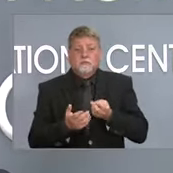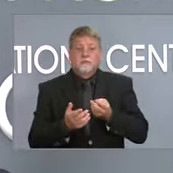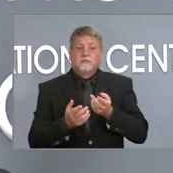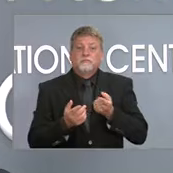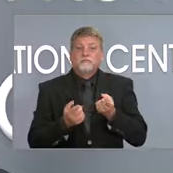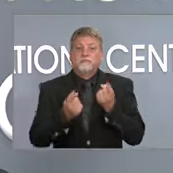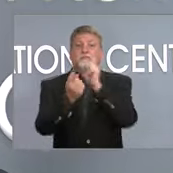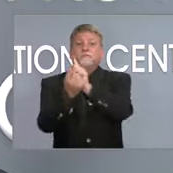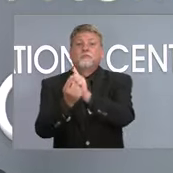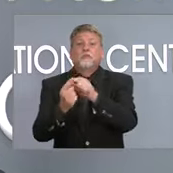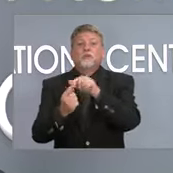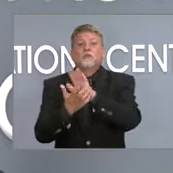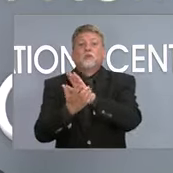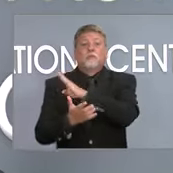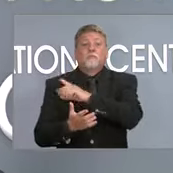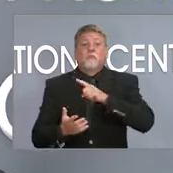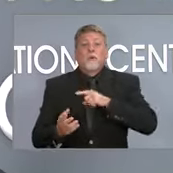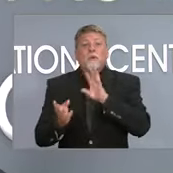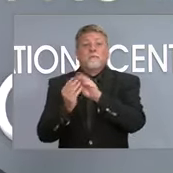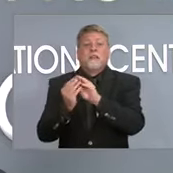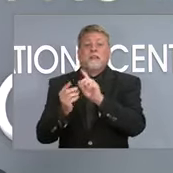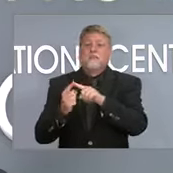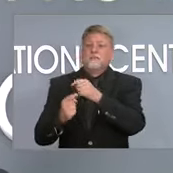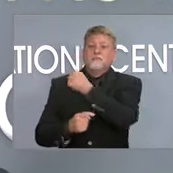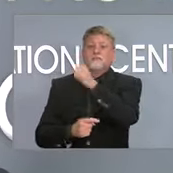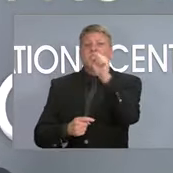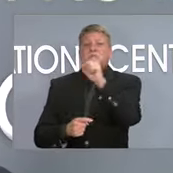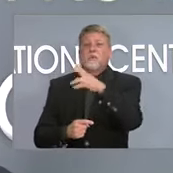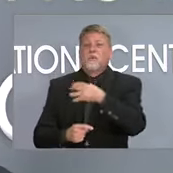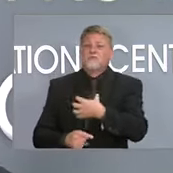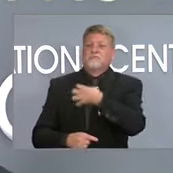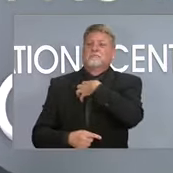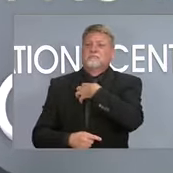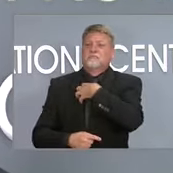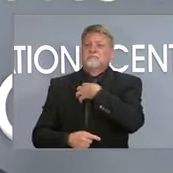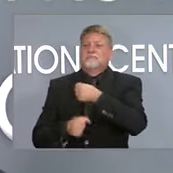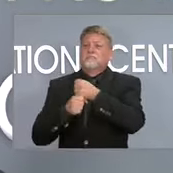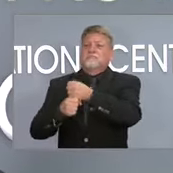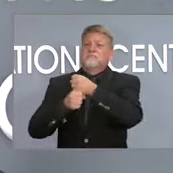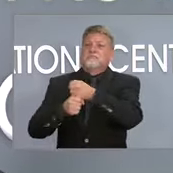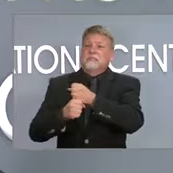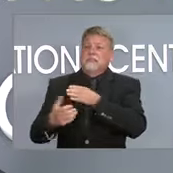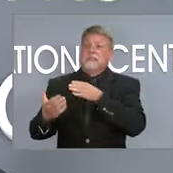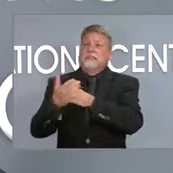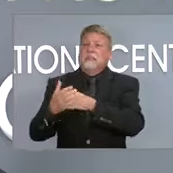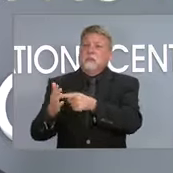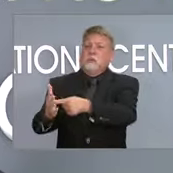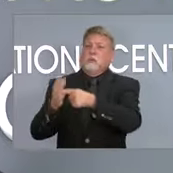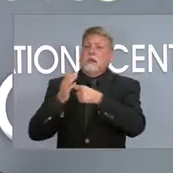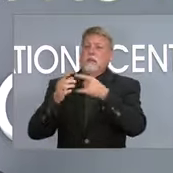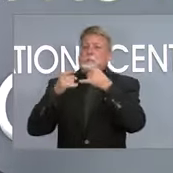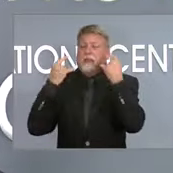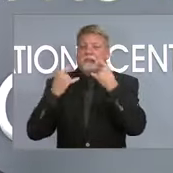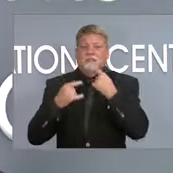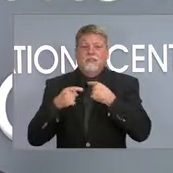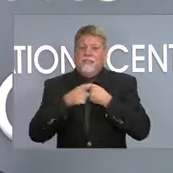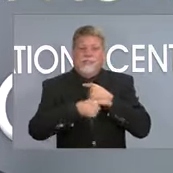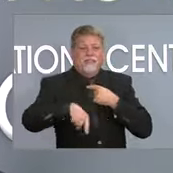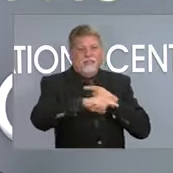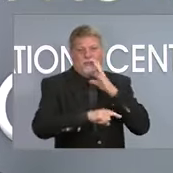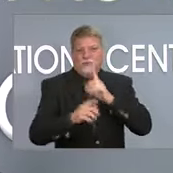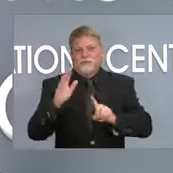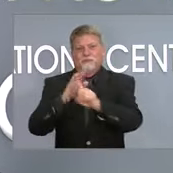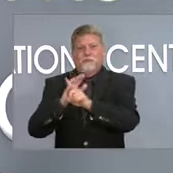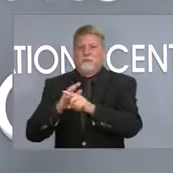school board meetings to fight mask requirements are going to be there anyway. So we are continuing to